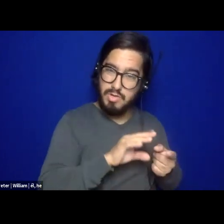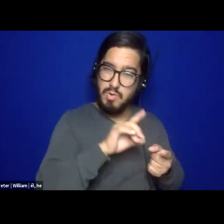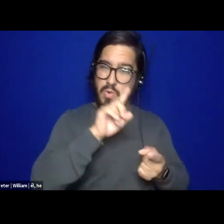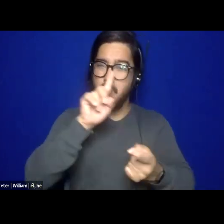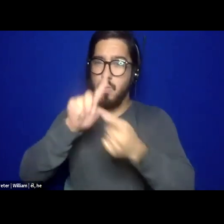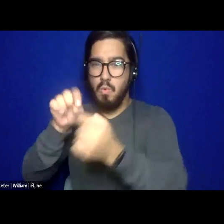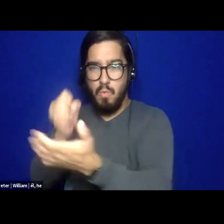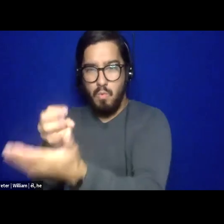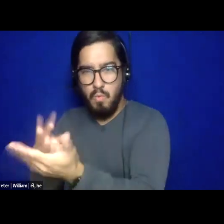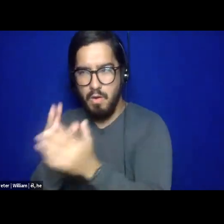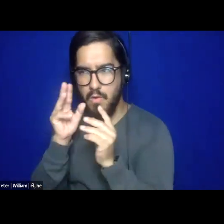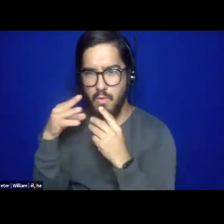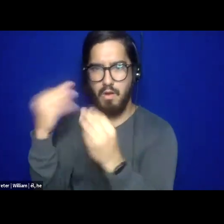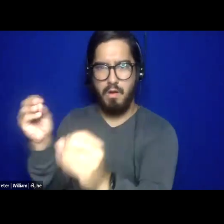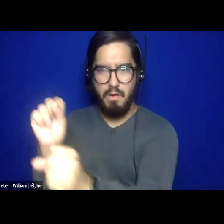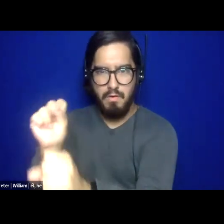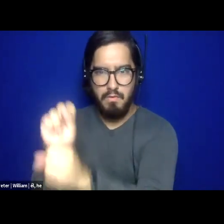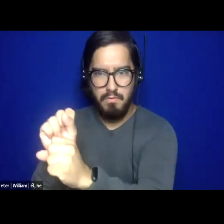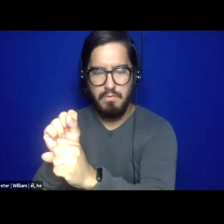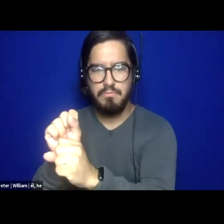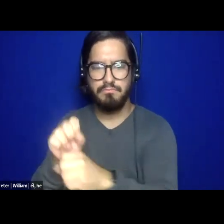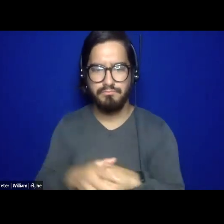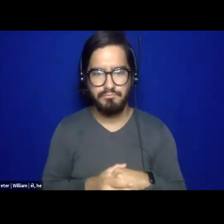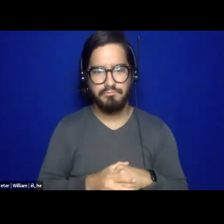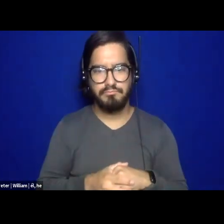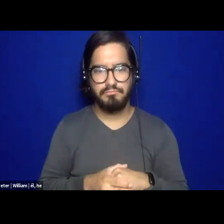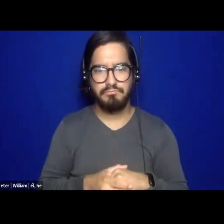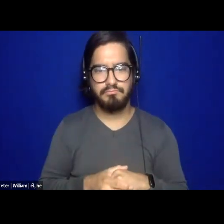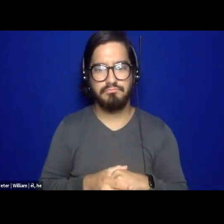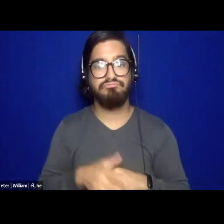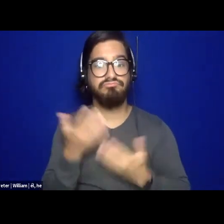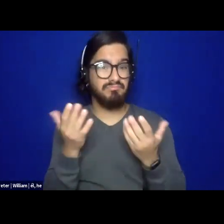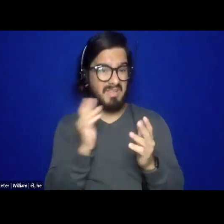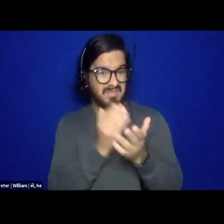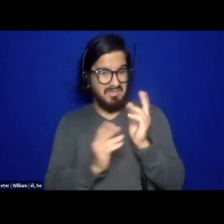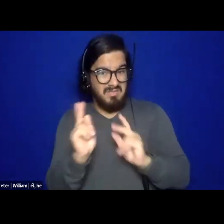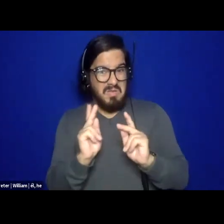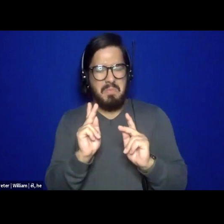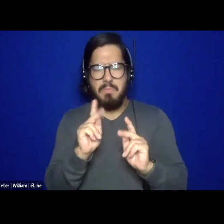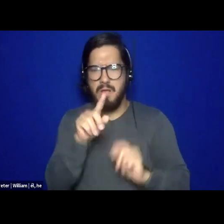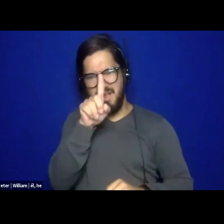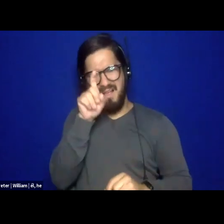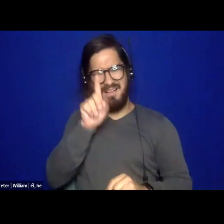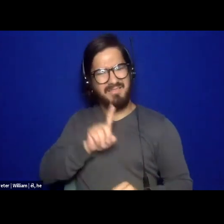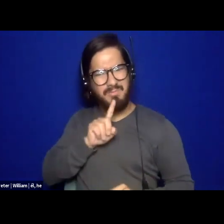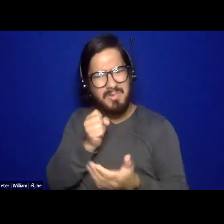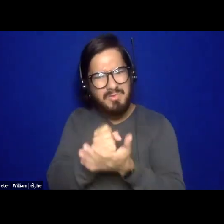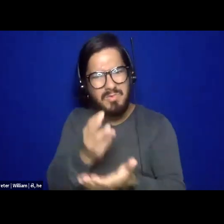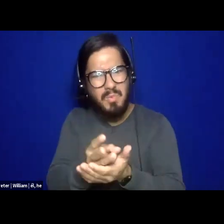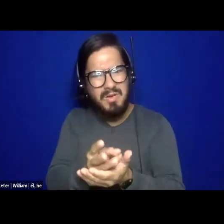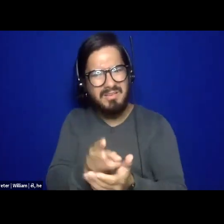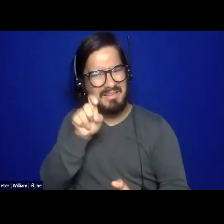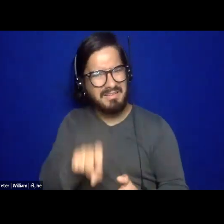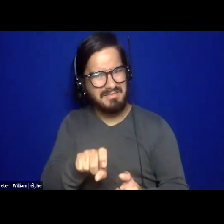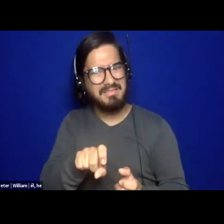And the NAASW were also questioning whether social work should even exist, if, if, social work itself should be abolished, um,